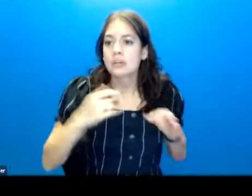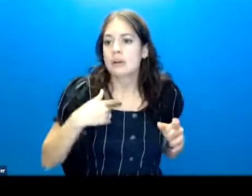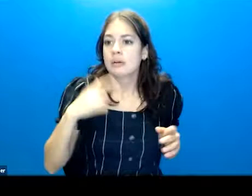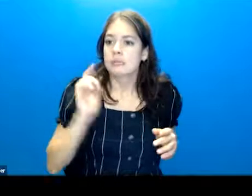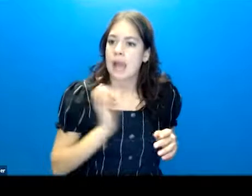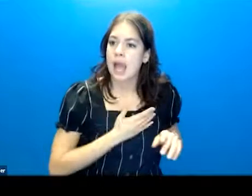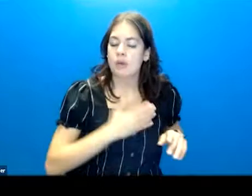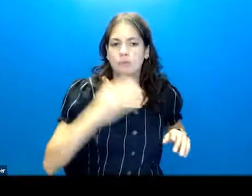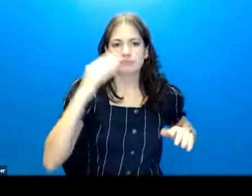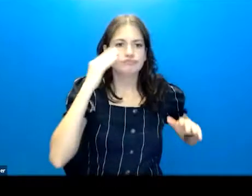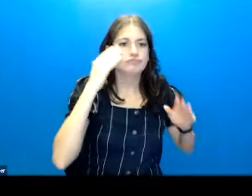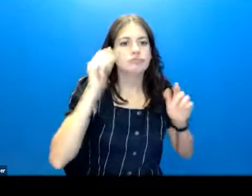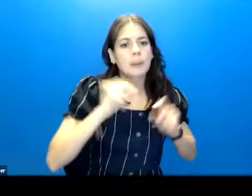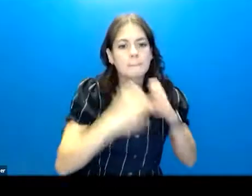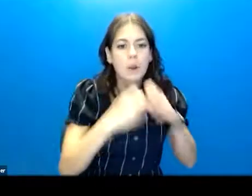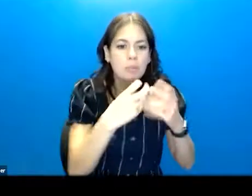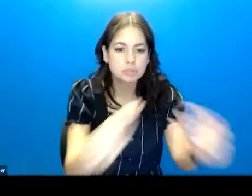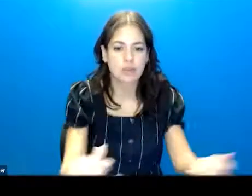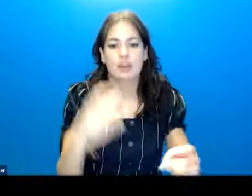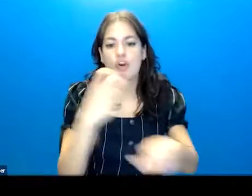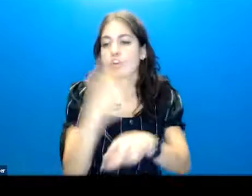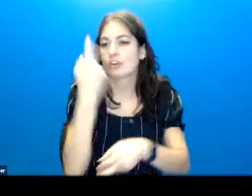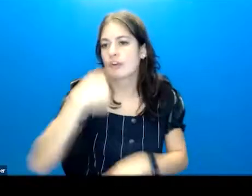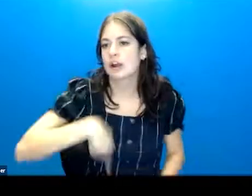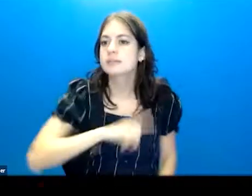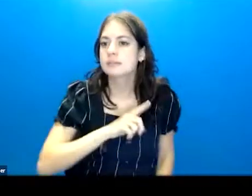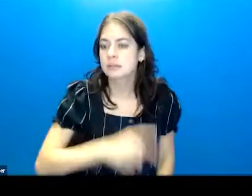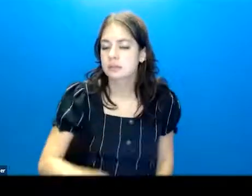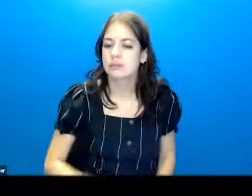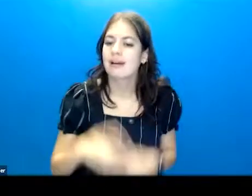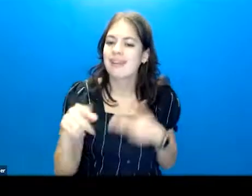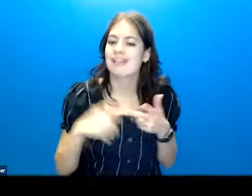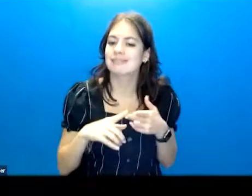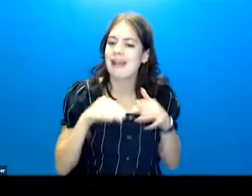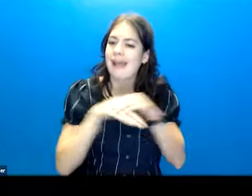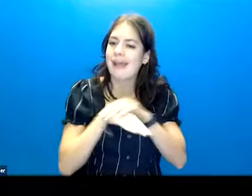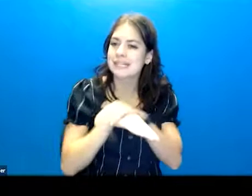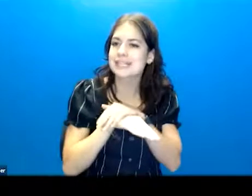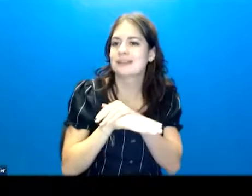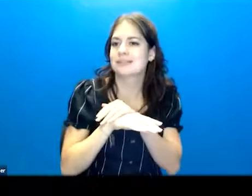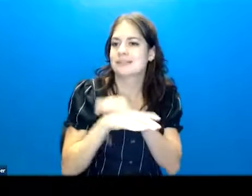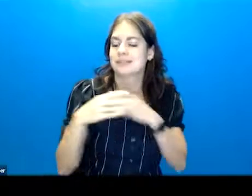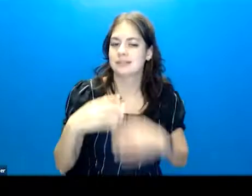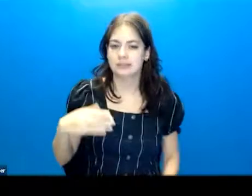threshold, makes problem solving harder. And then access to means. So